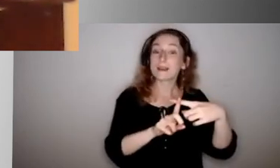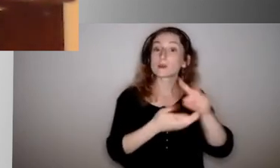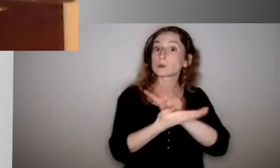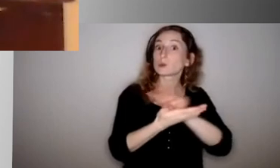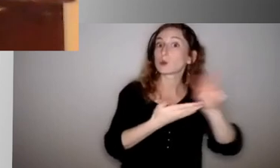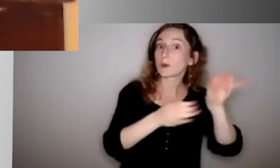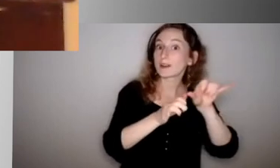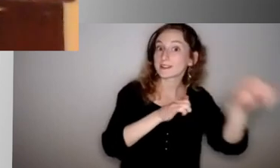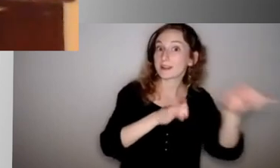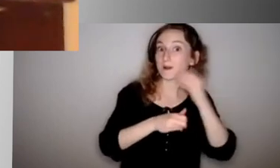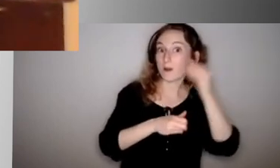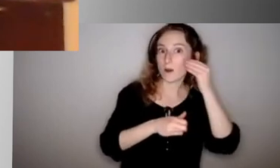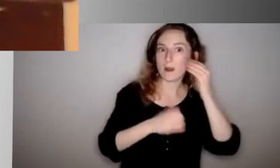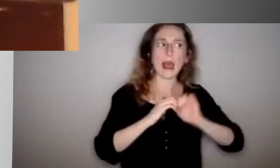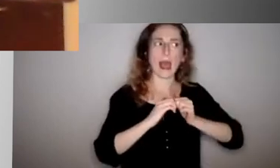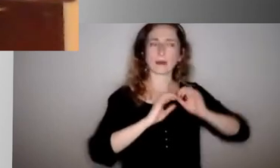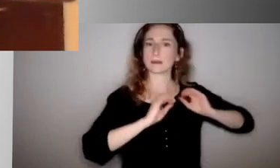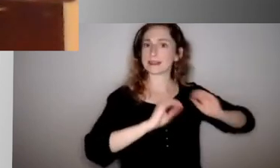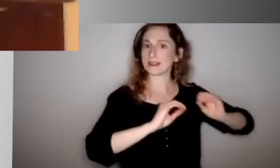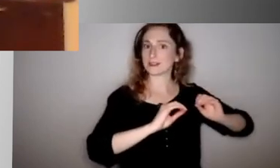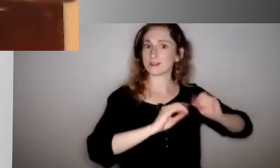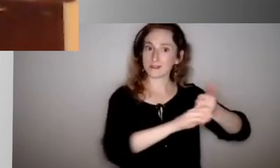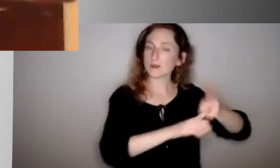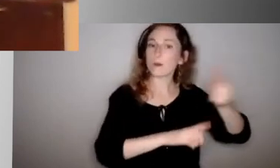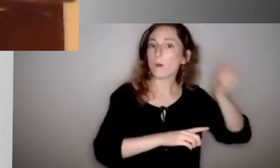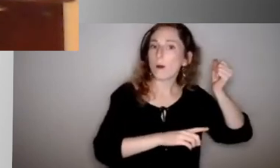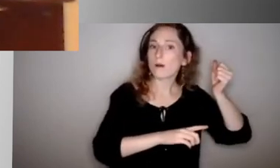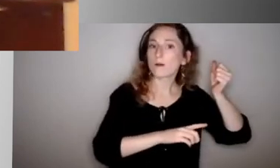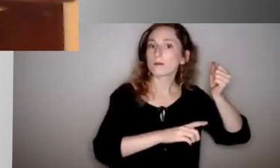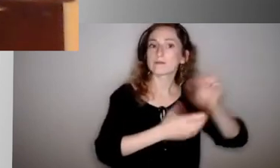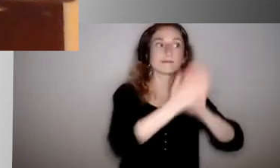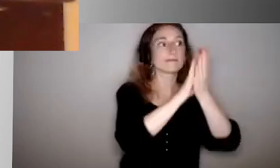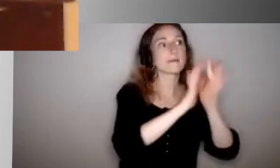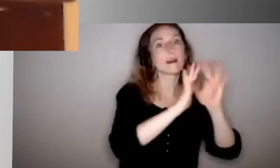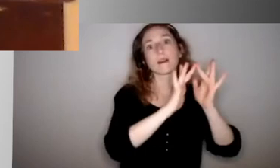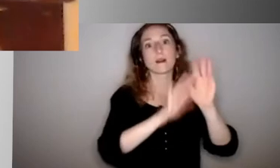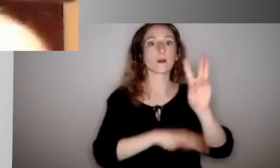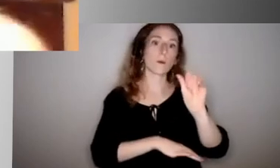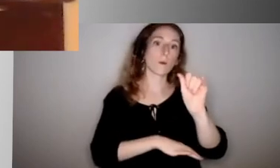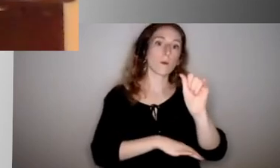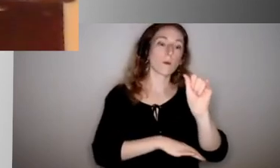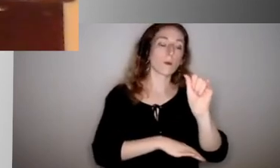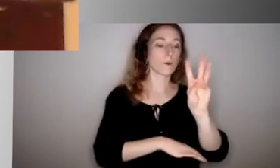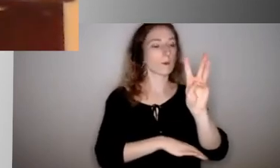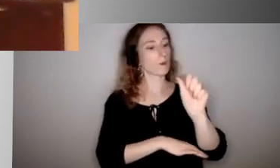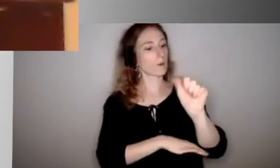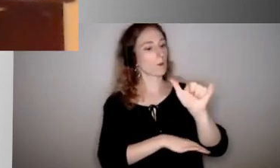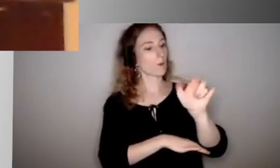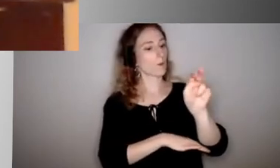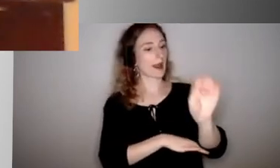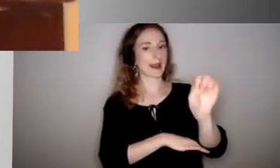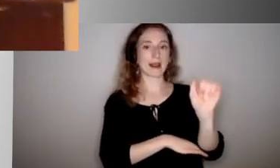away. They won't go into our Wayne at Home program. They will stay with their teacher that they've been working with, but they will have to do so in a remote manner.